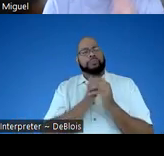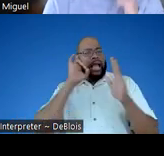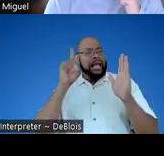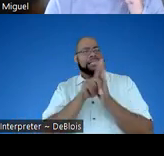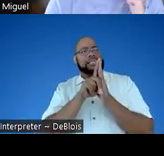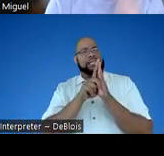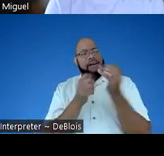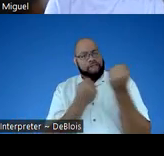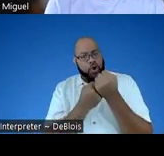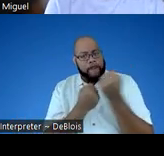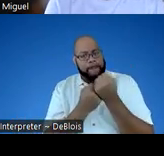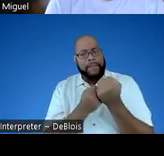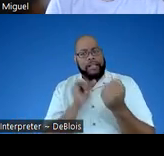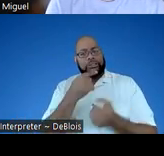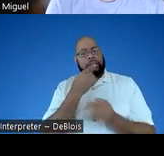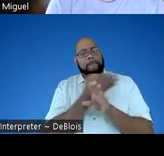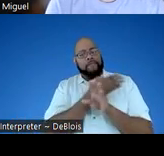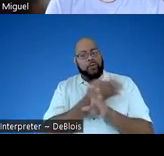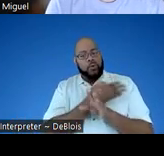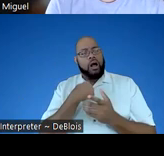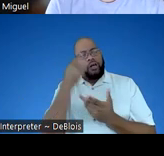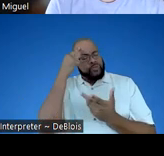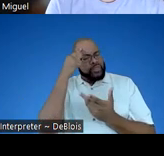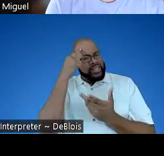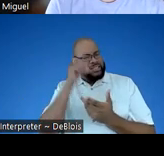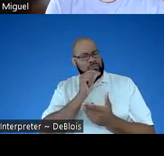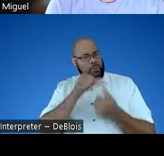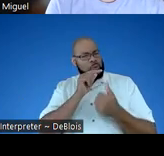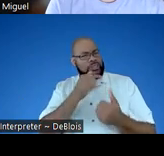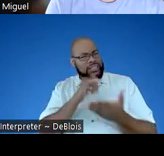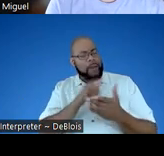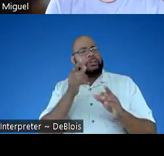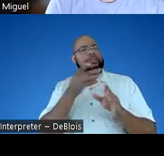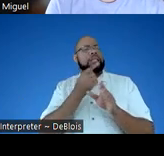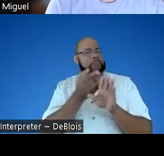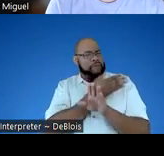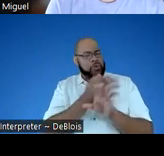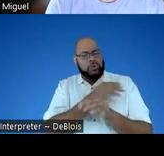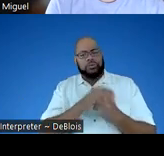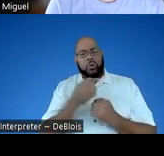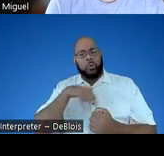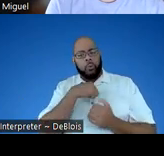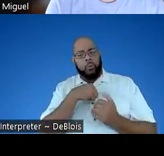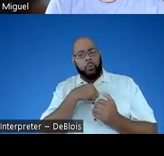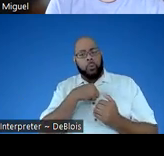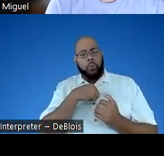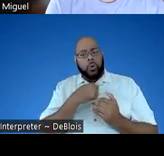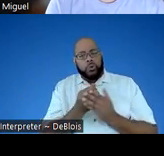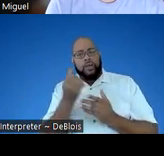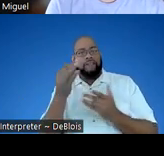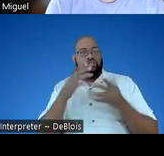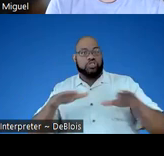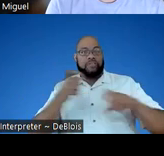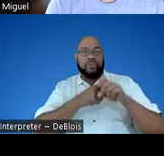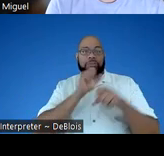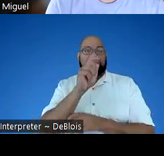affirming. Like we said early on, or I think, I didn't remember who said it, but we said it early on, we are excluding a lot of children from